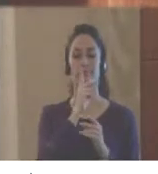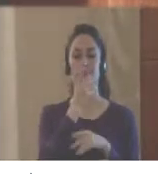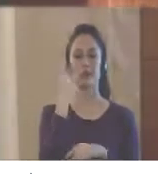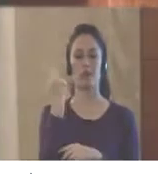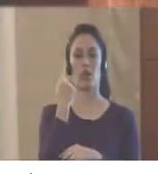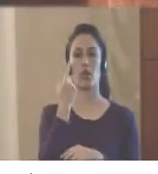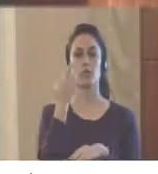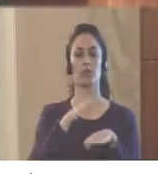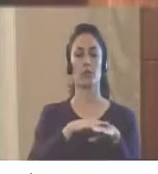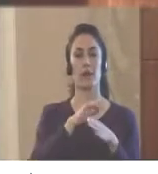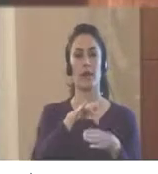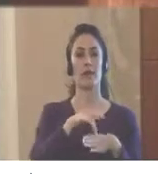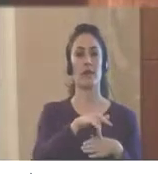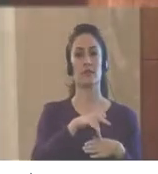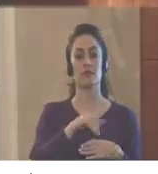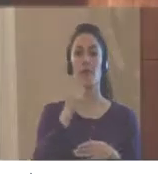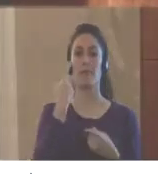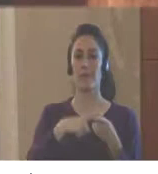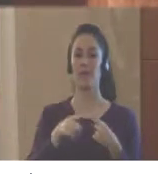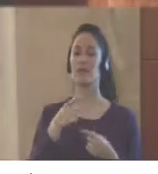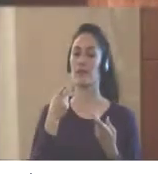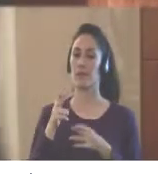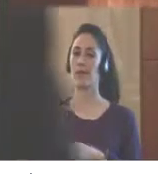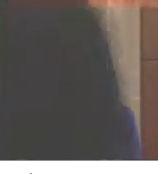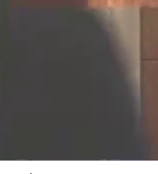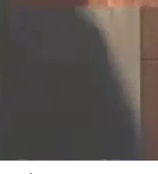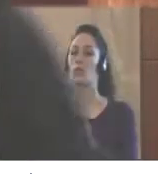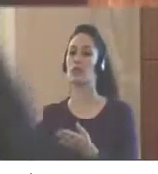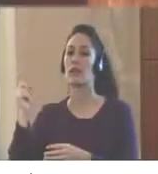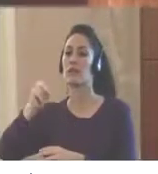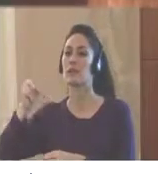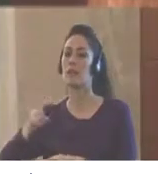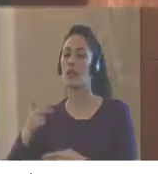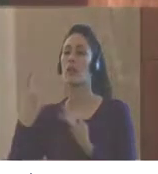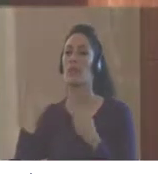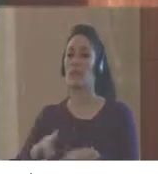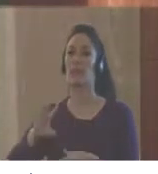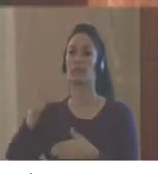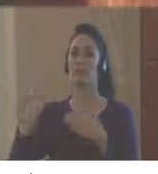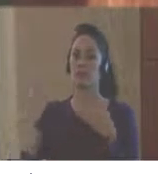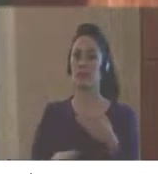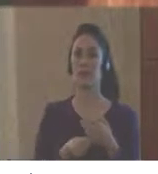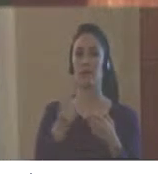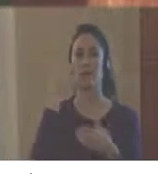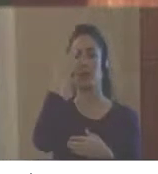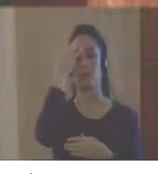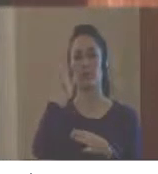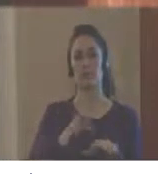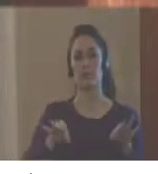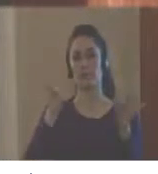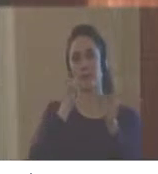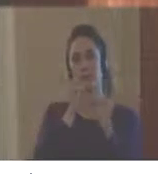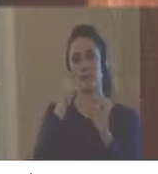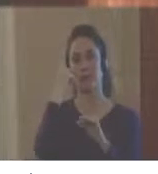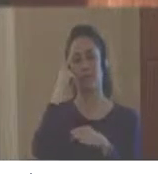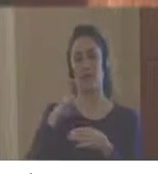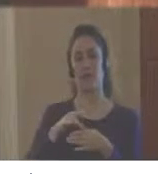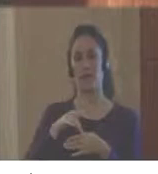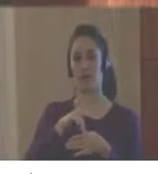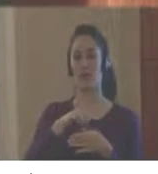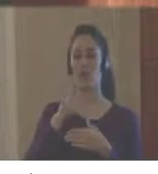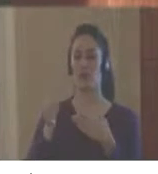exclusively with risk management, but they are very important to be able to promote a policy, an integral